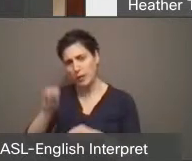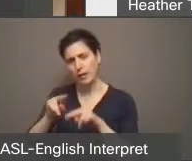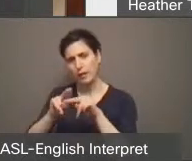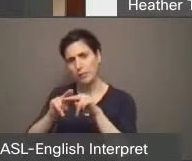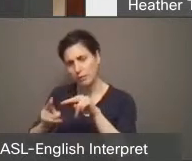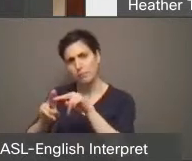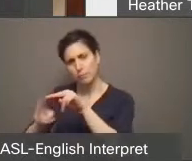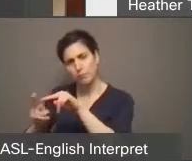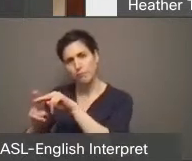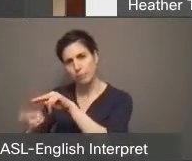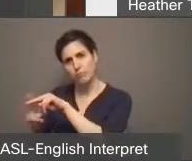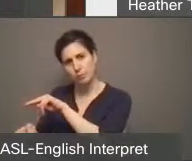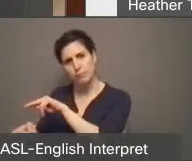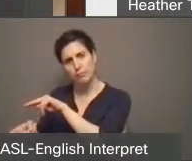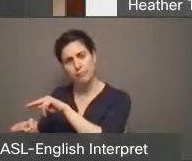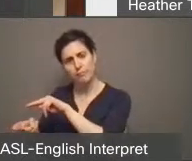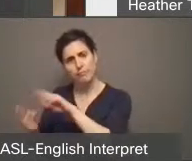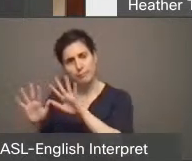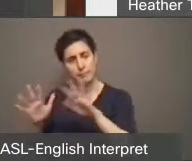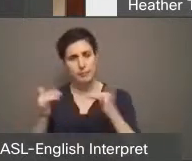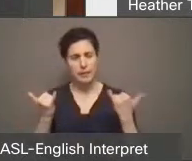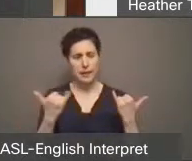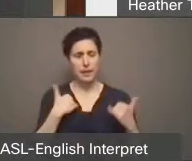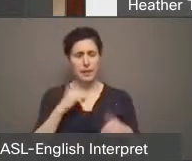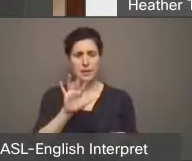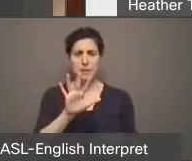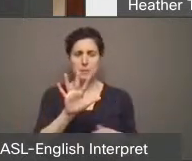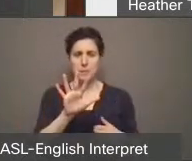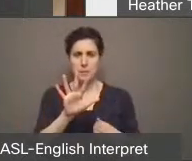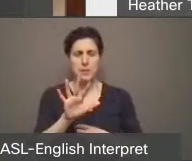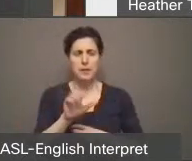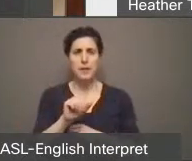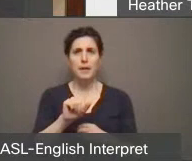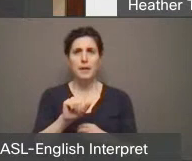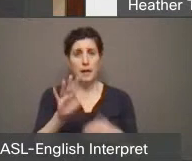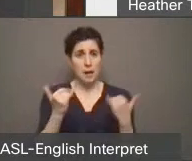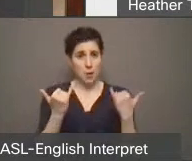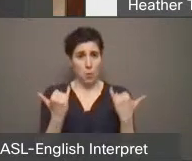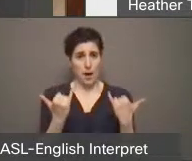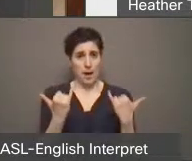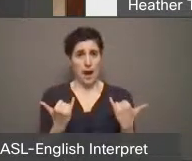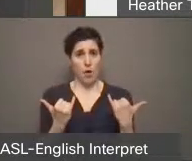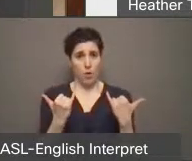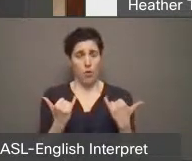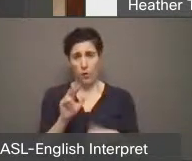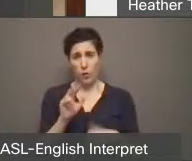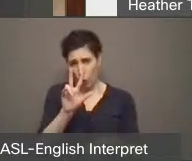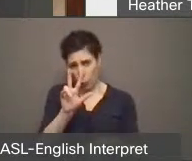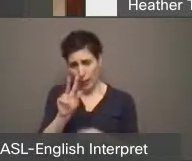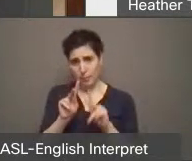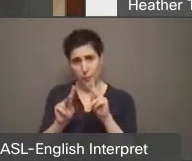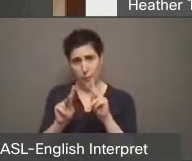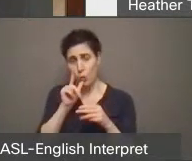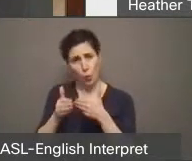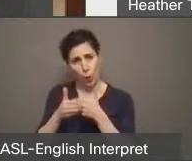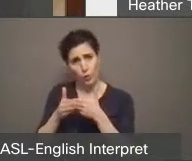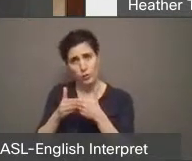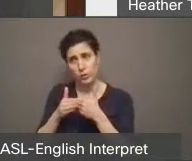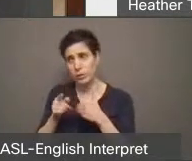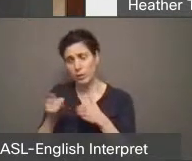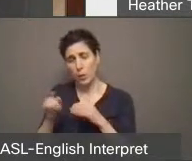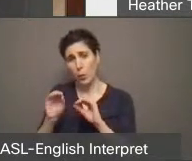Right now, three people close to me are struggling with homelessness.